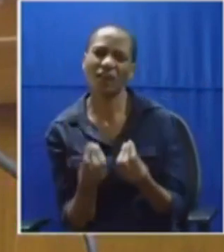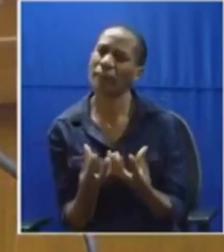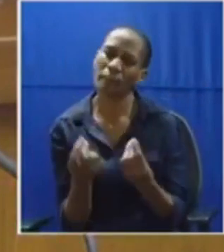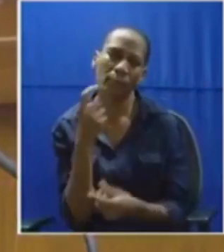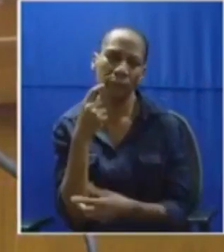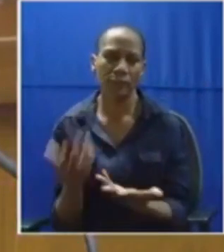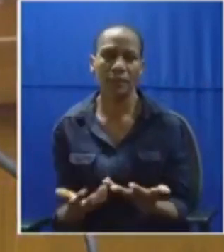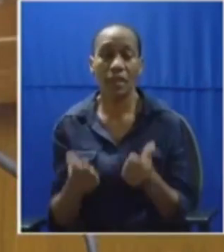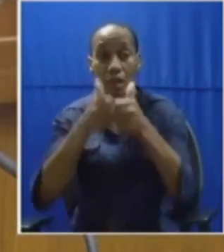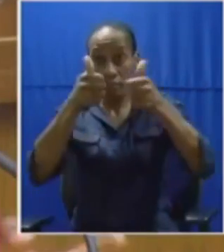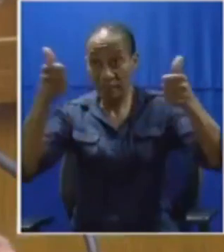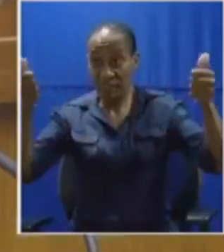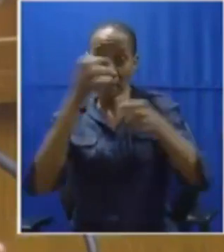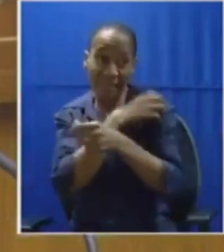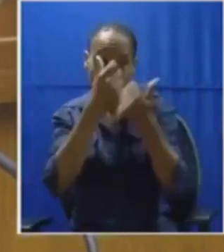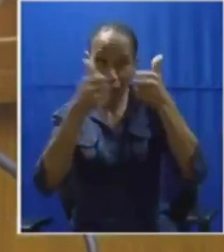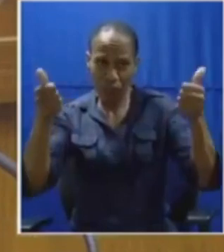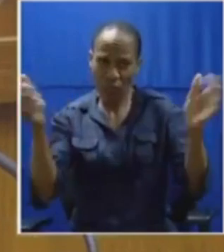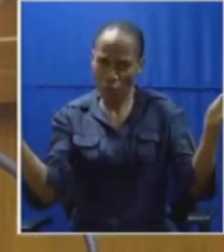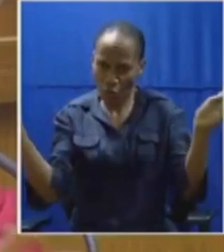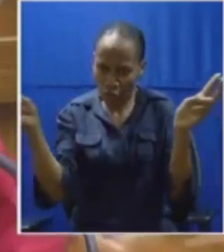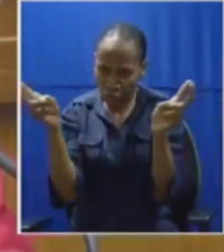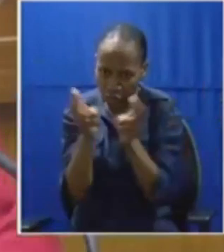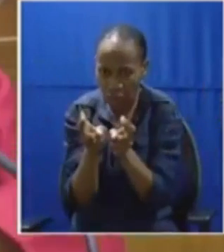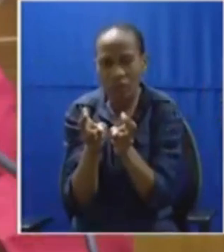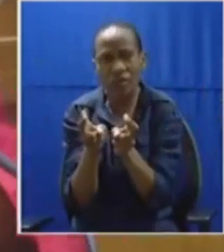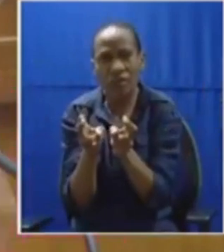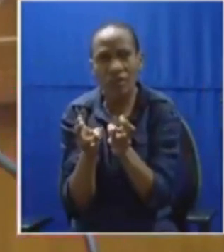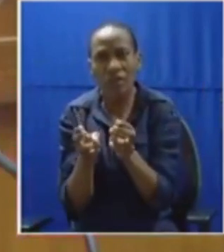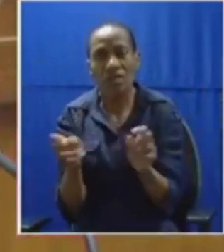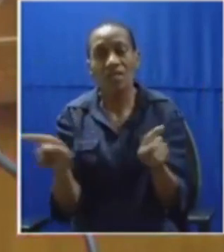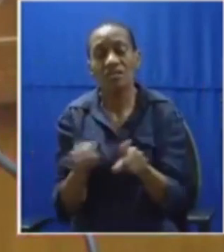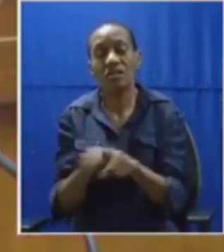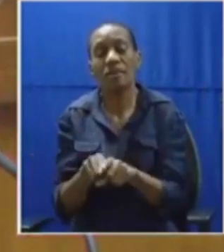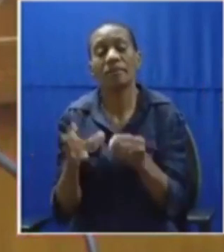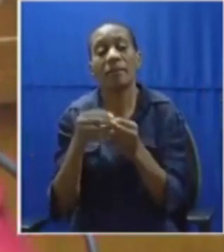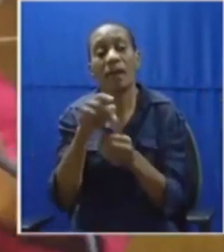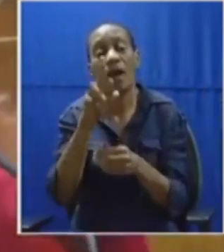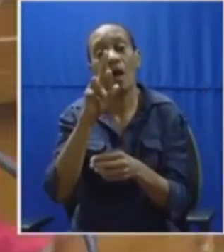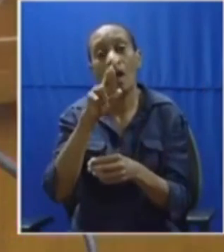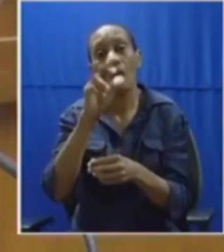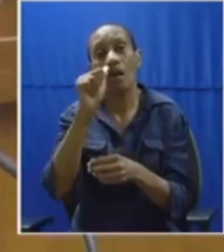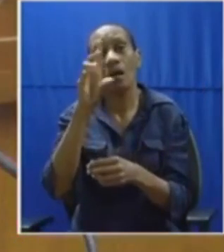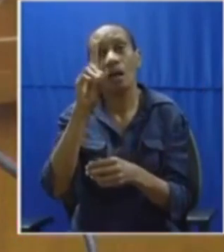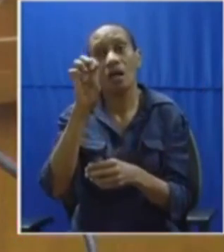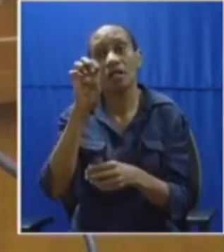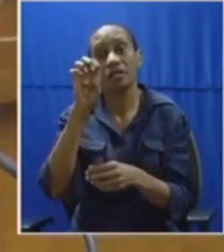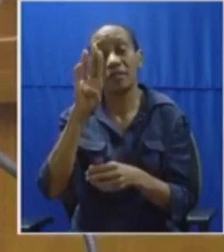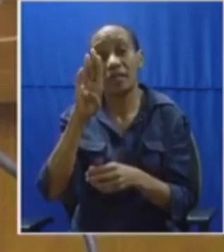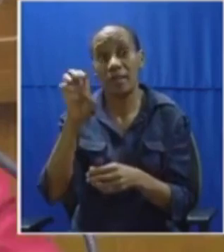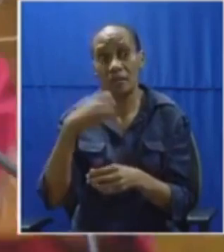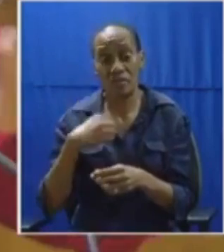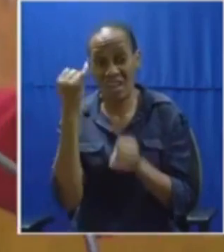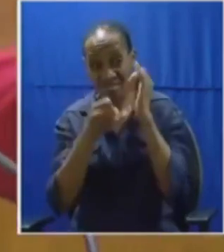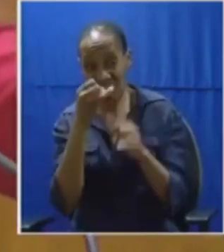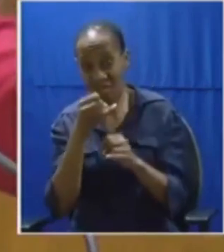reduce cabinet have it small people like honorable jeff i have nothing personal i have him